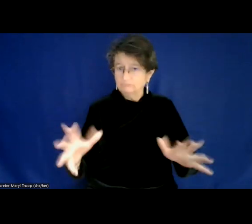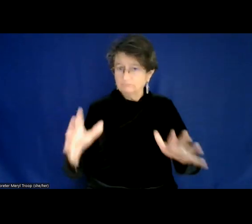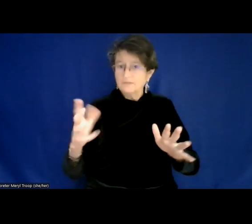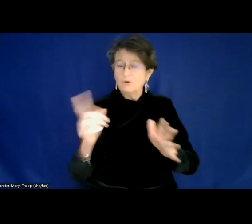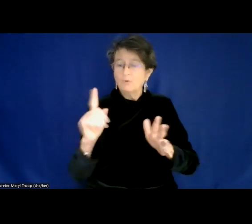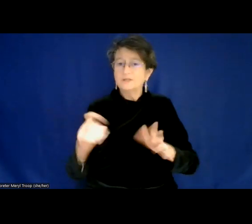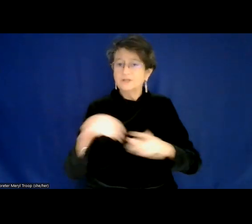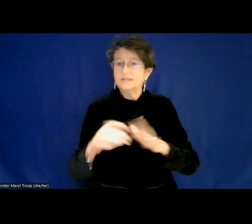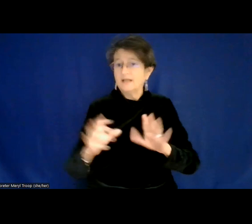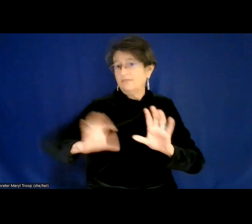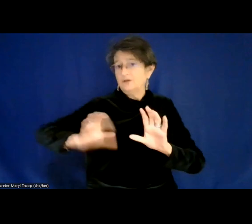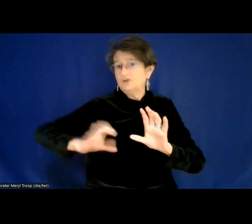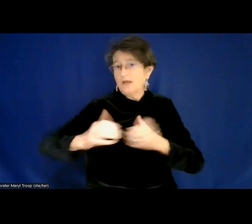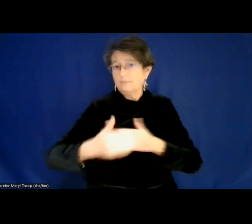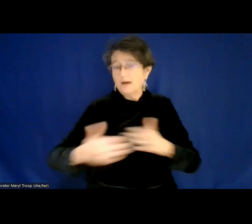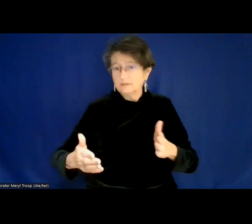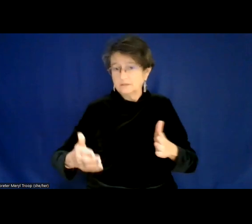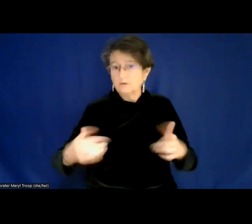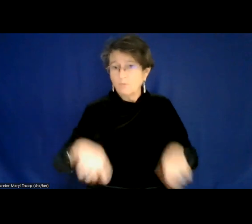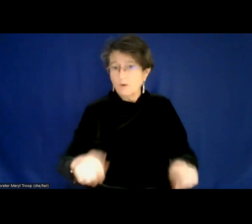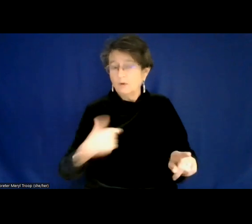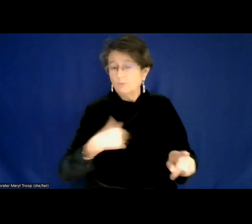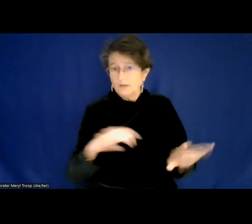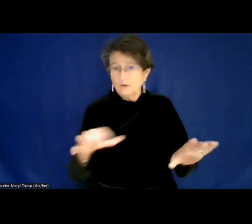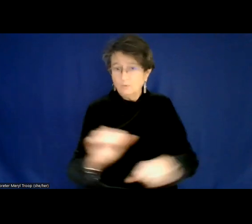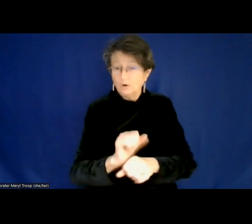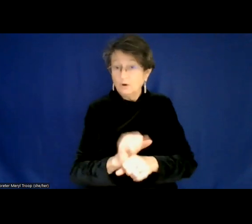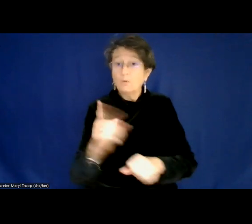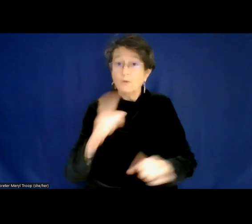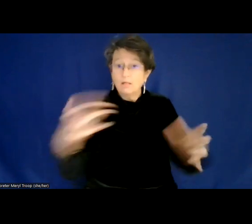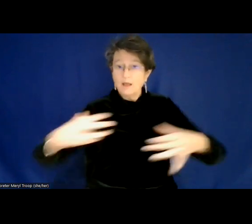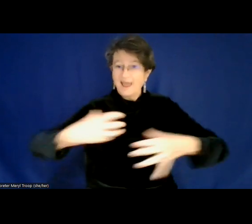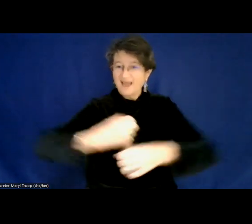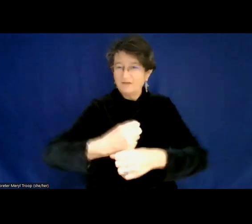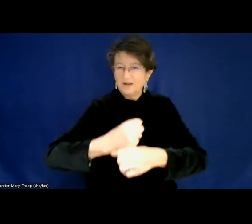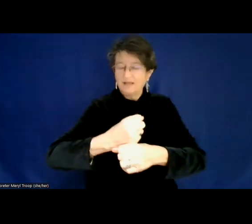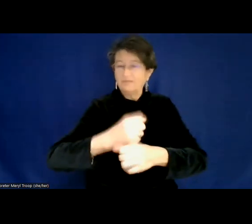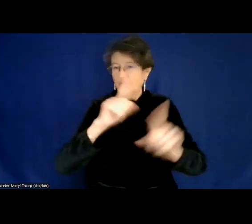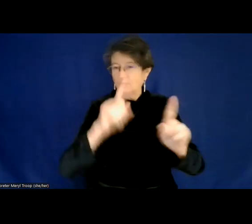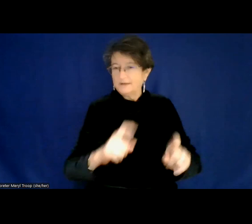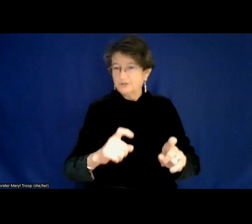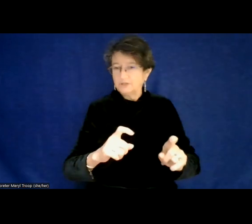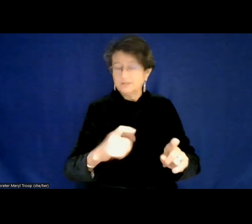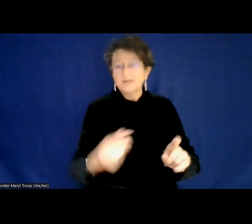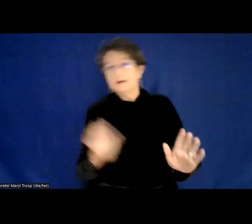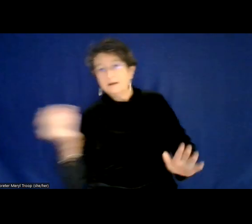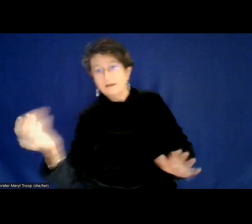today's event, and we'll aggregate them and make sure to get them to our moderator.